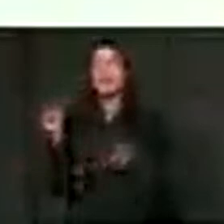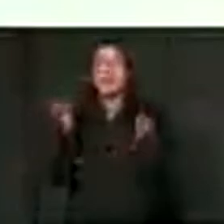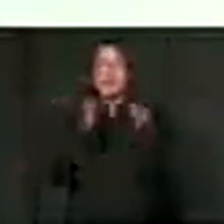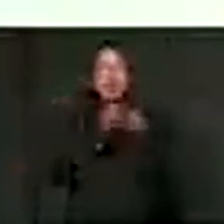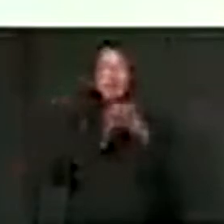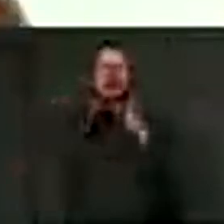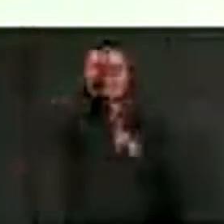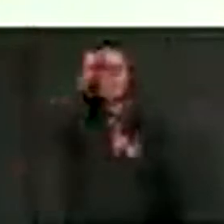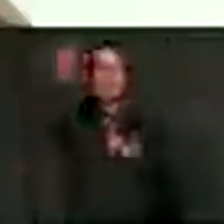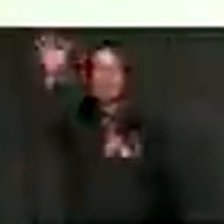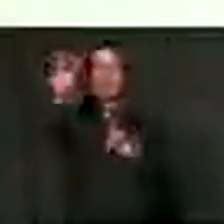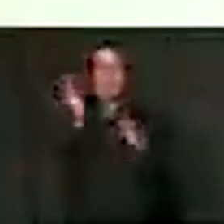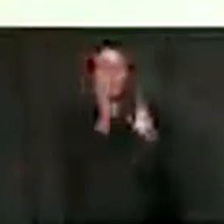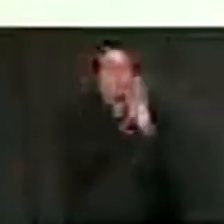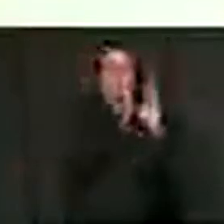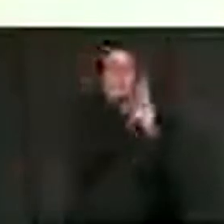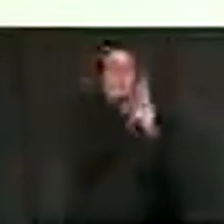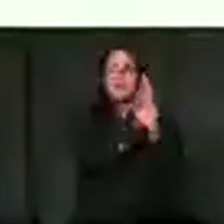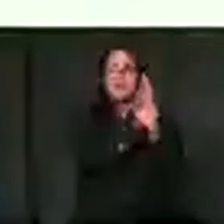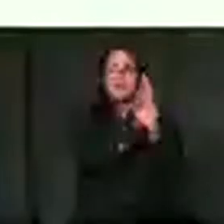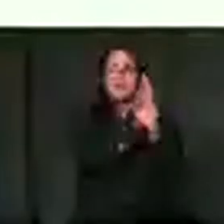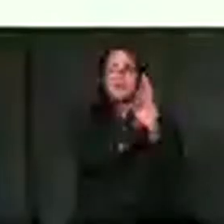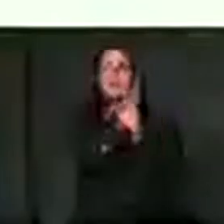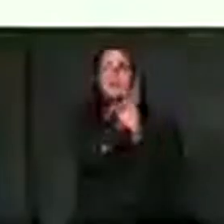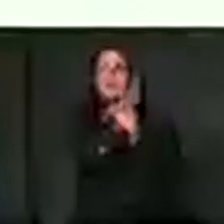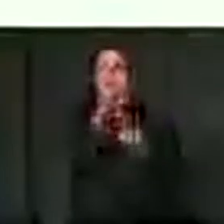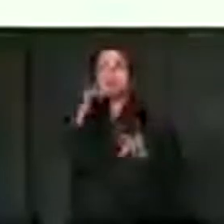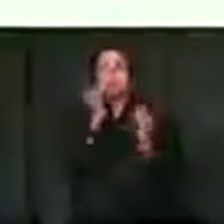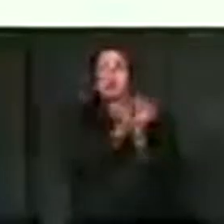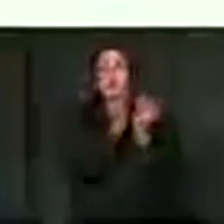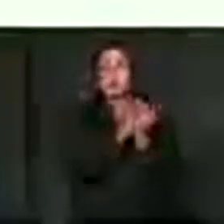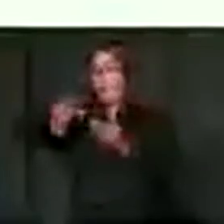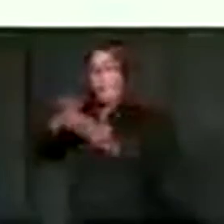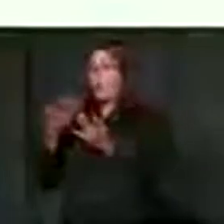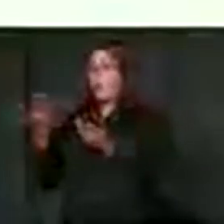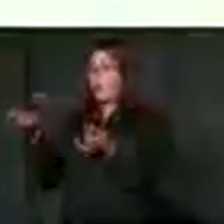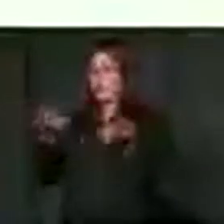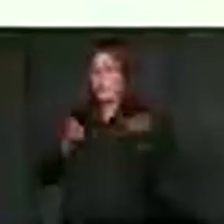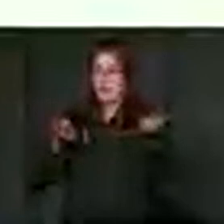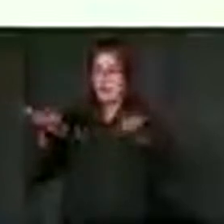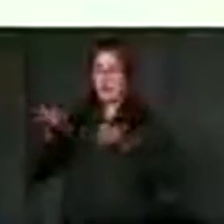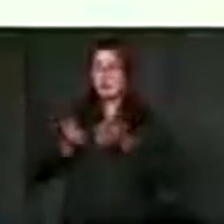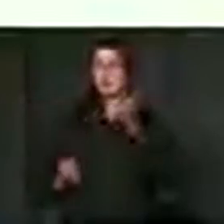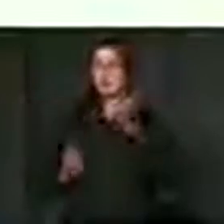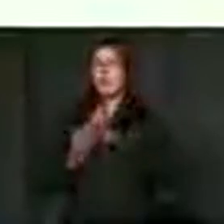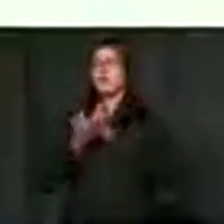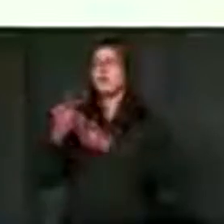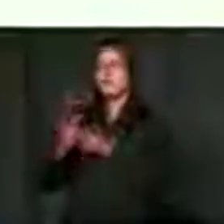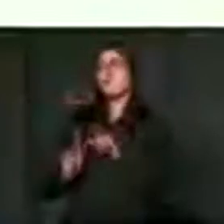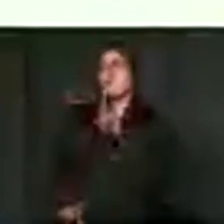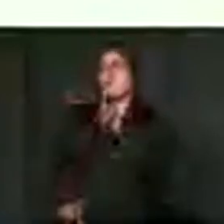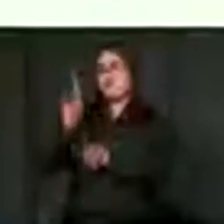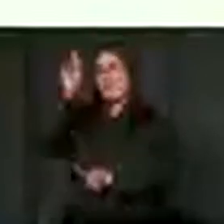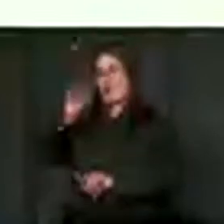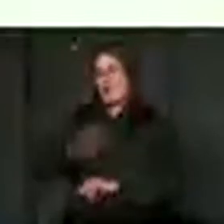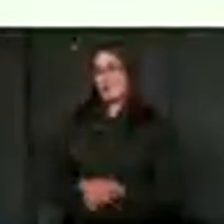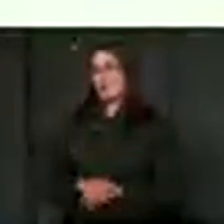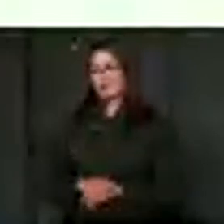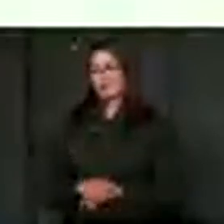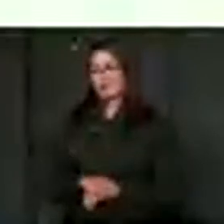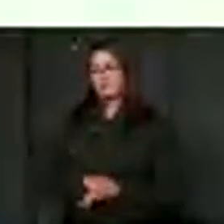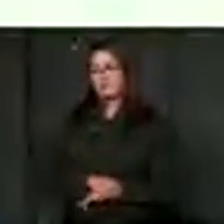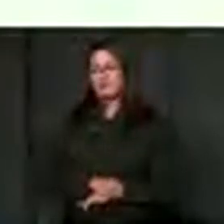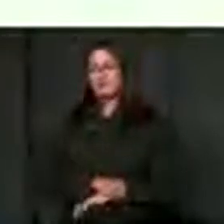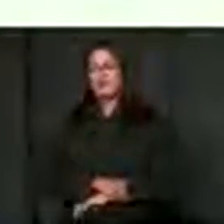but also from the private sector, WOSA metric, and all other support that we really have been receiving from outside. So, this year,